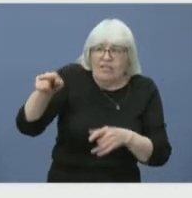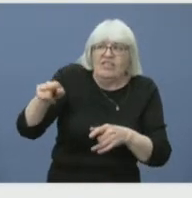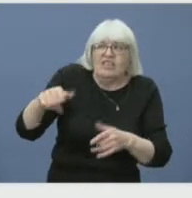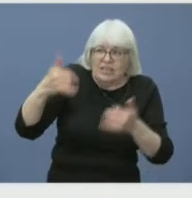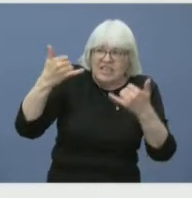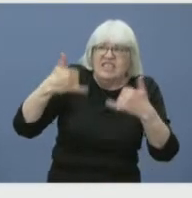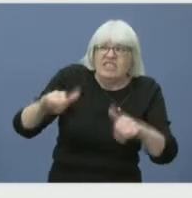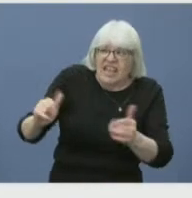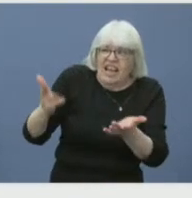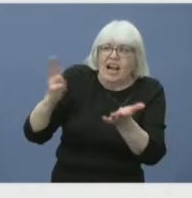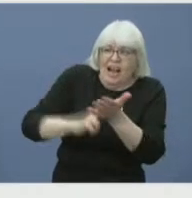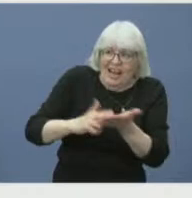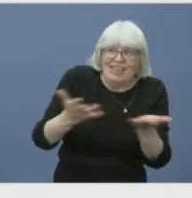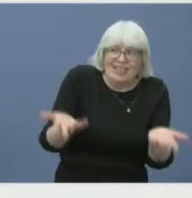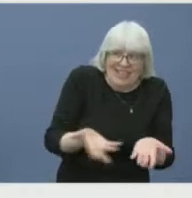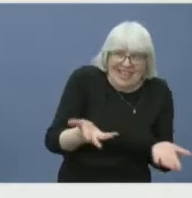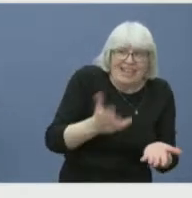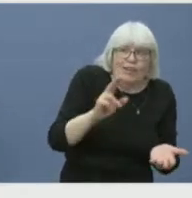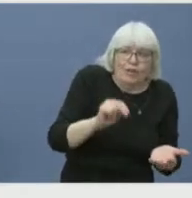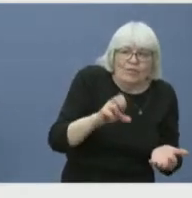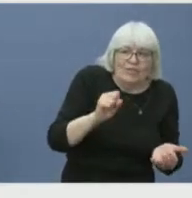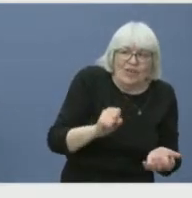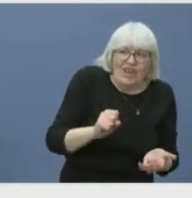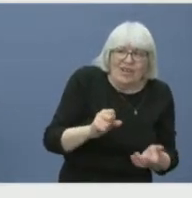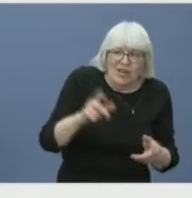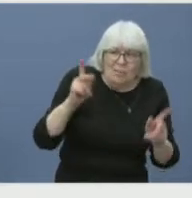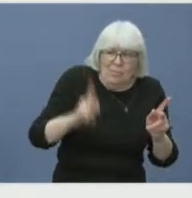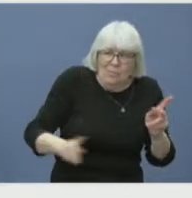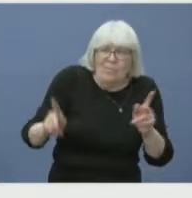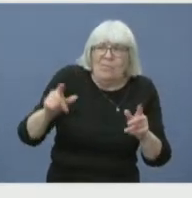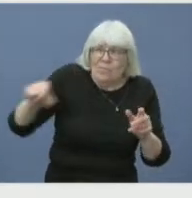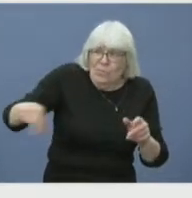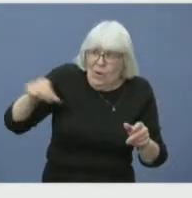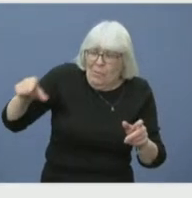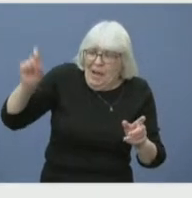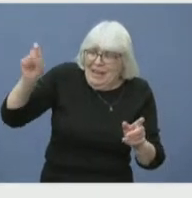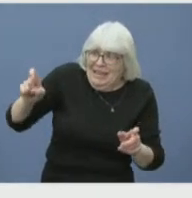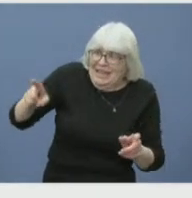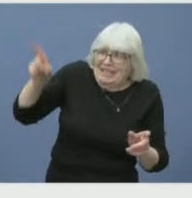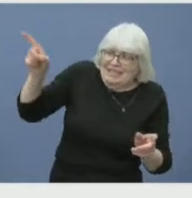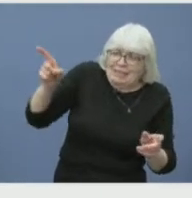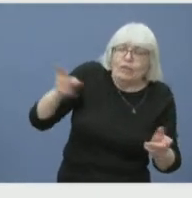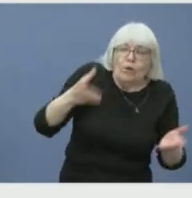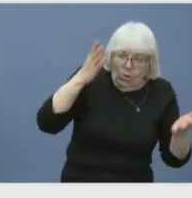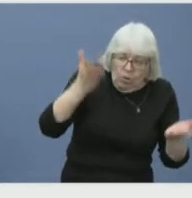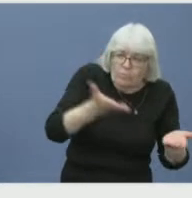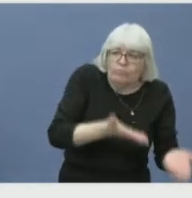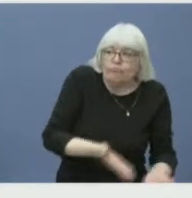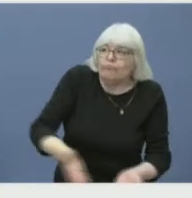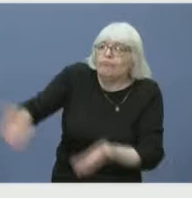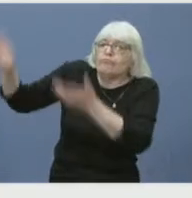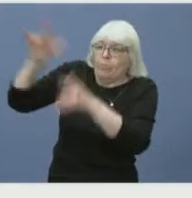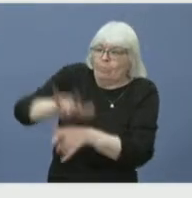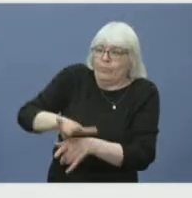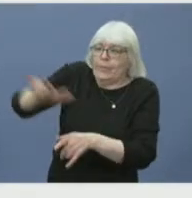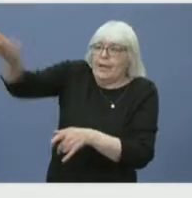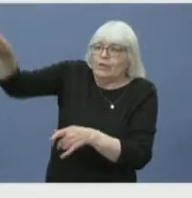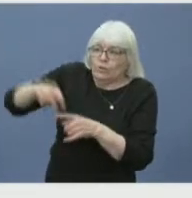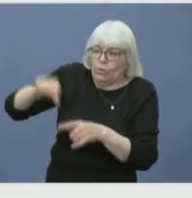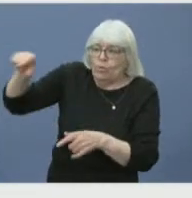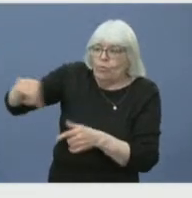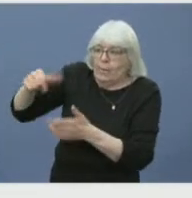and as Quebec asked for help through the weekend, we've released those aircraft to head up to Quebec and give them a hand.